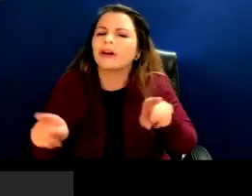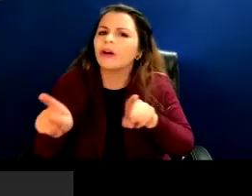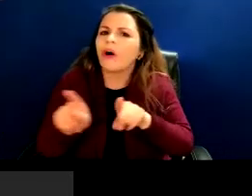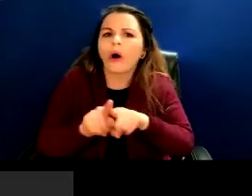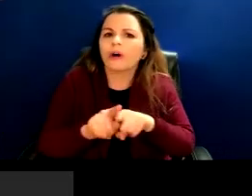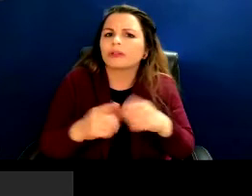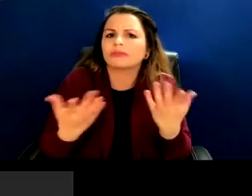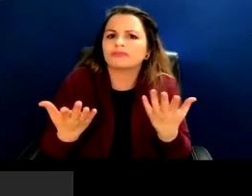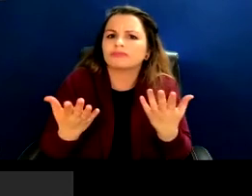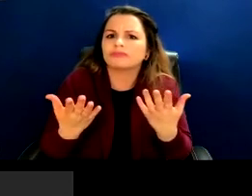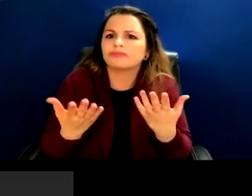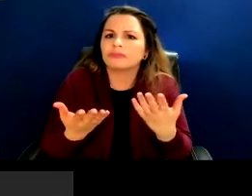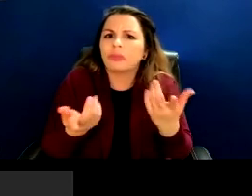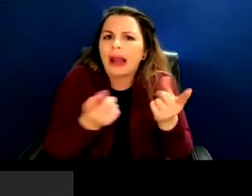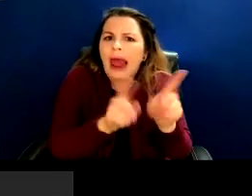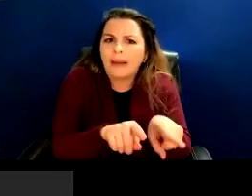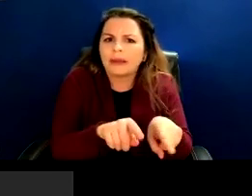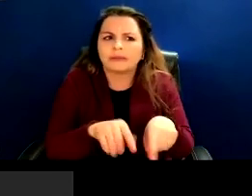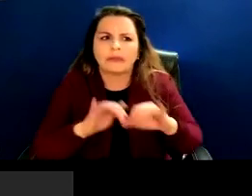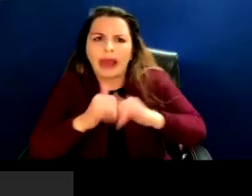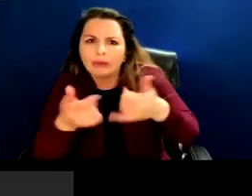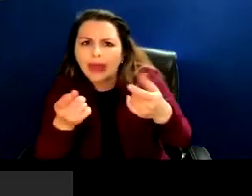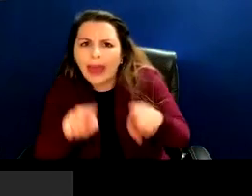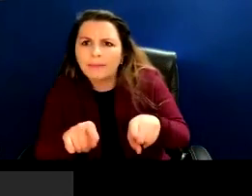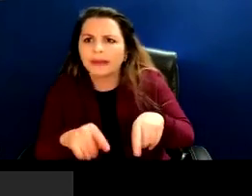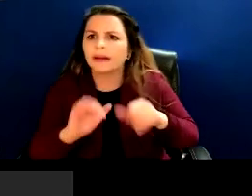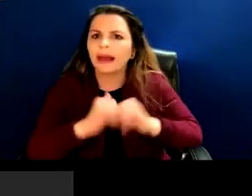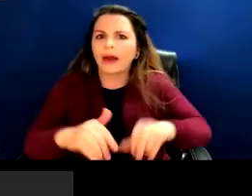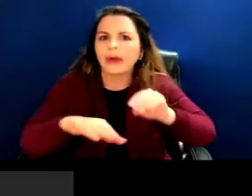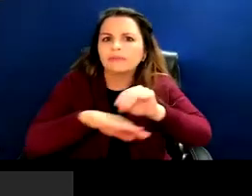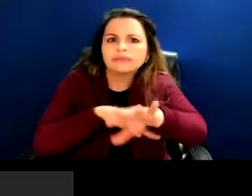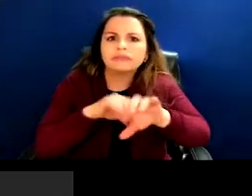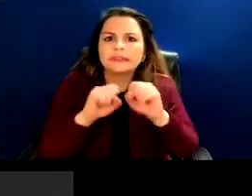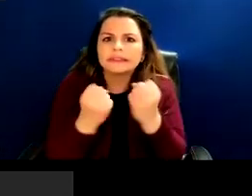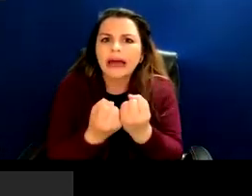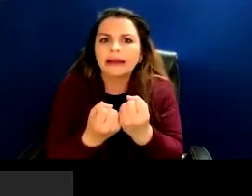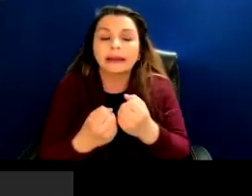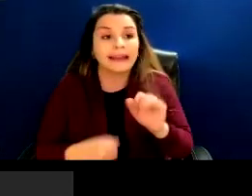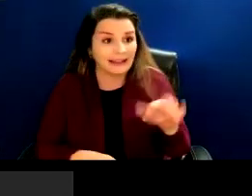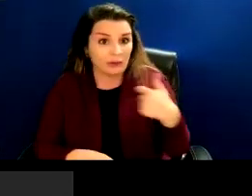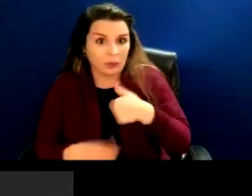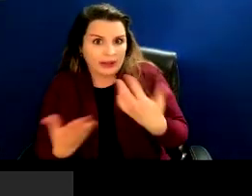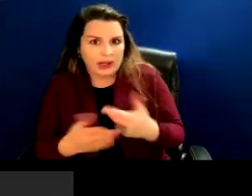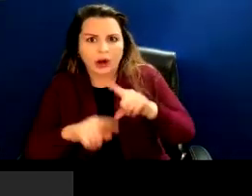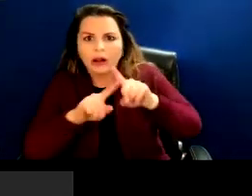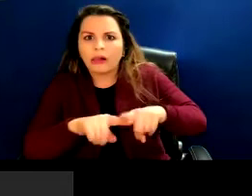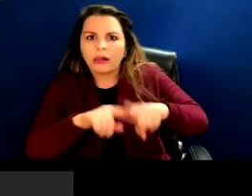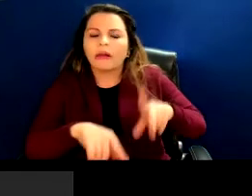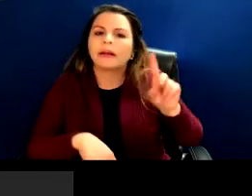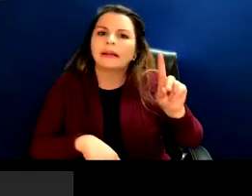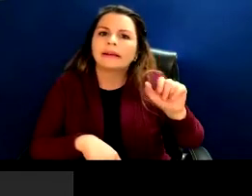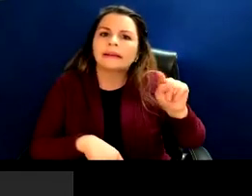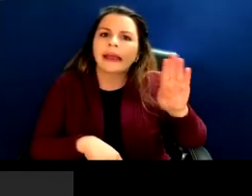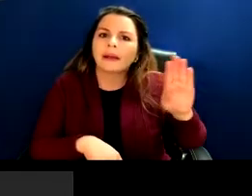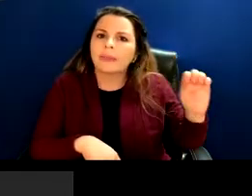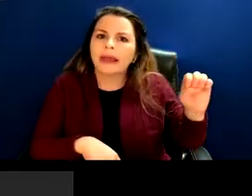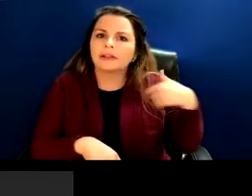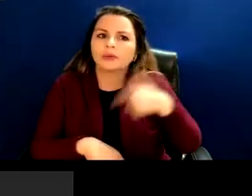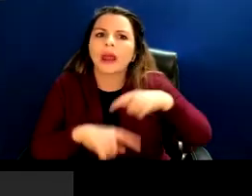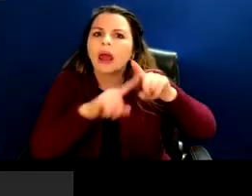were? What does it mean when we become reliant upon searching databases or